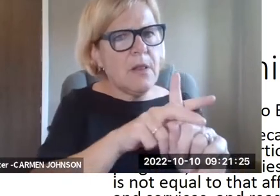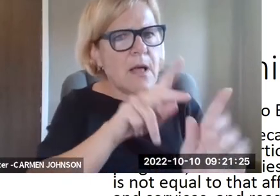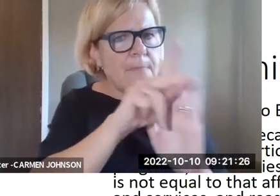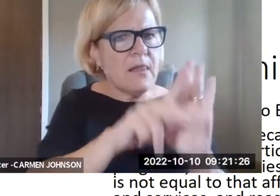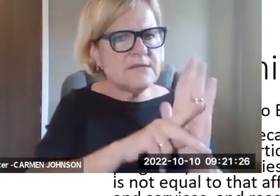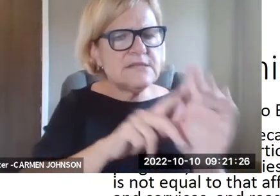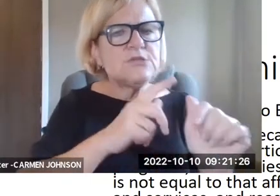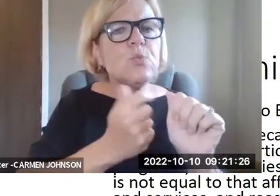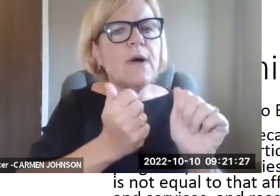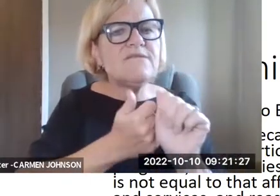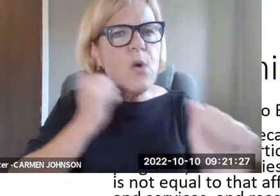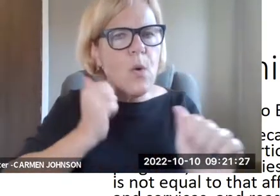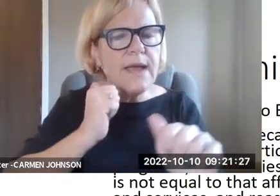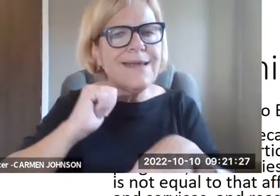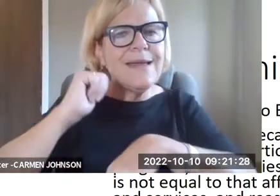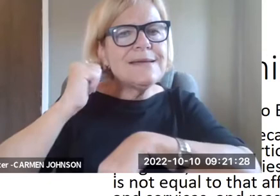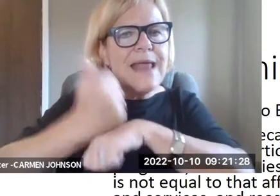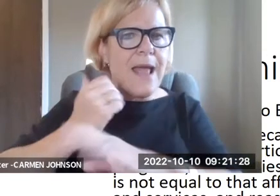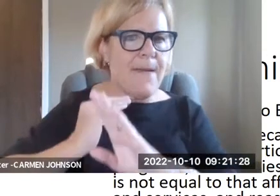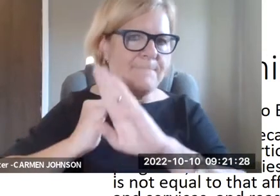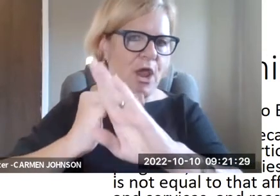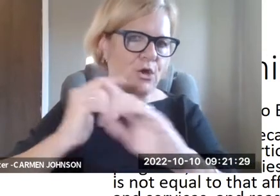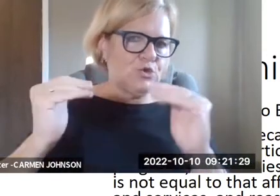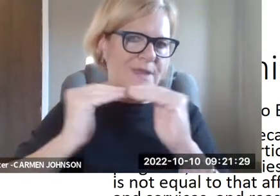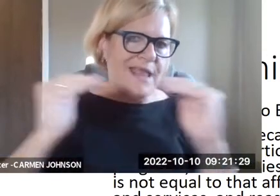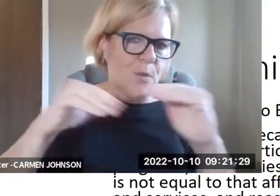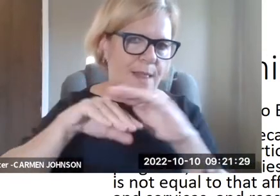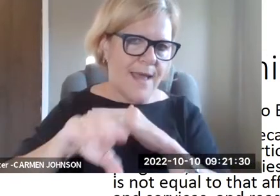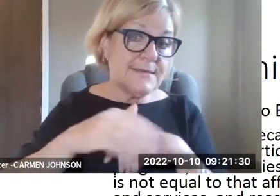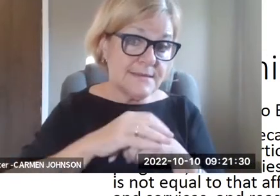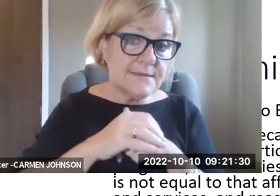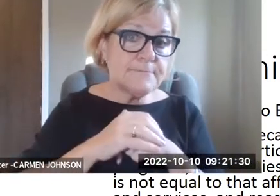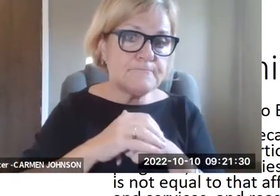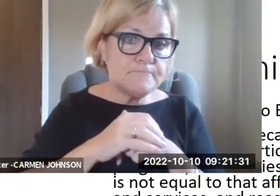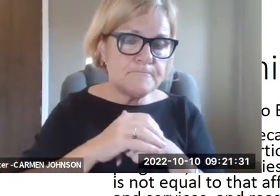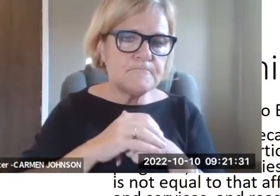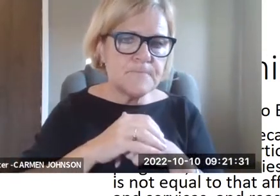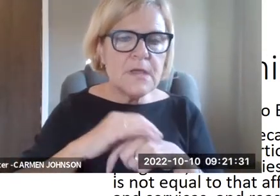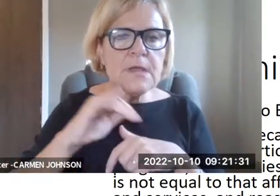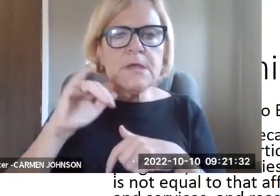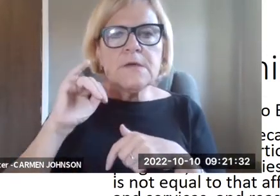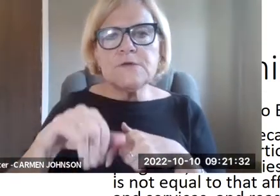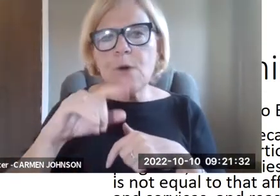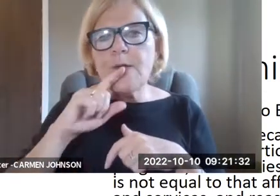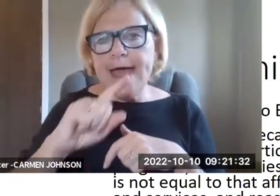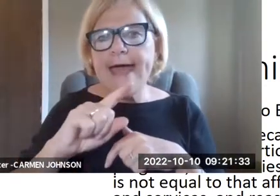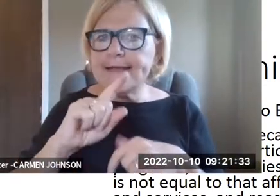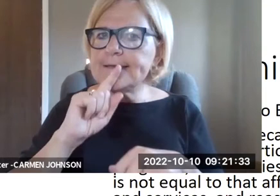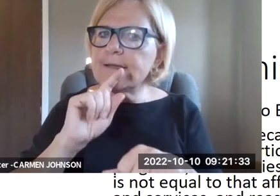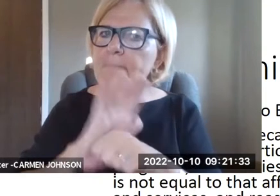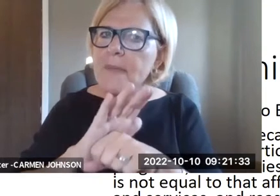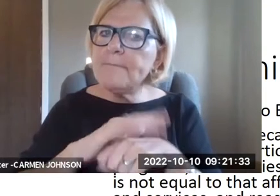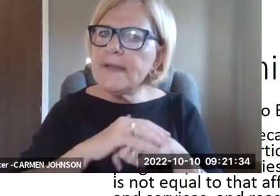to, um, uh, otherwise applicable policies to avoid setting up